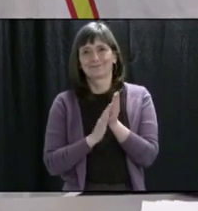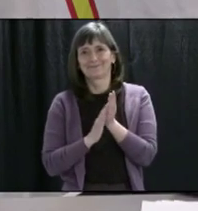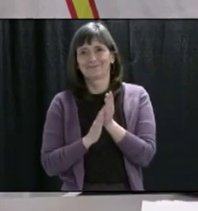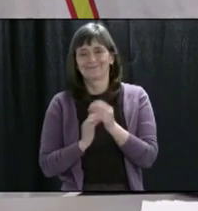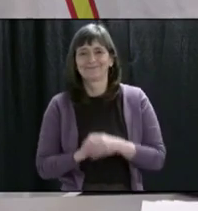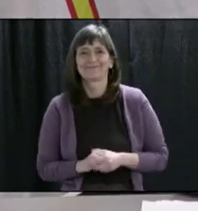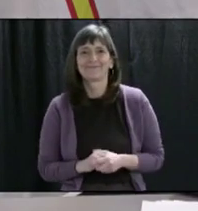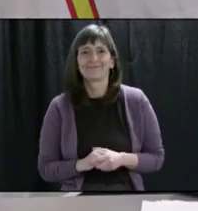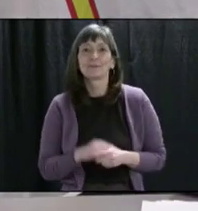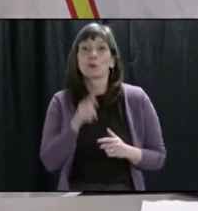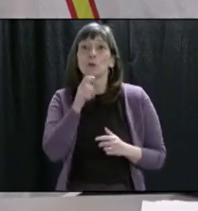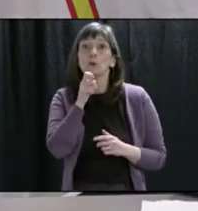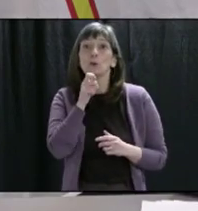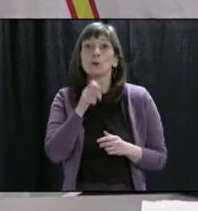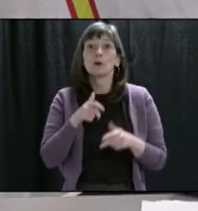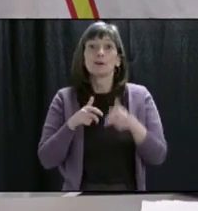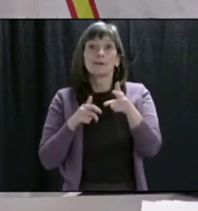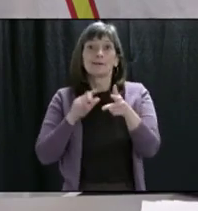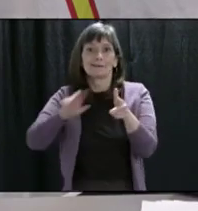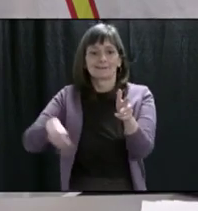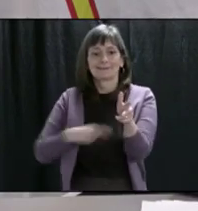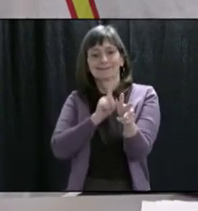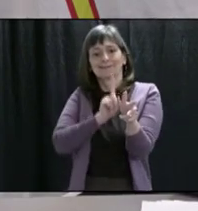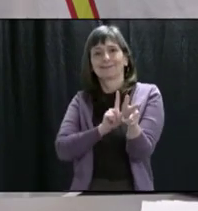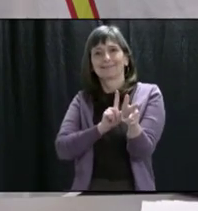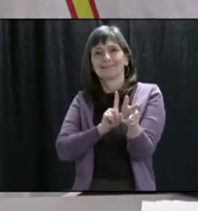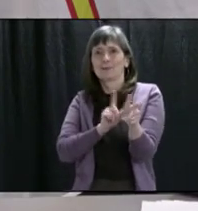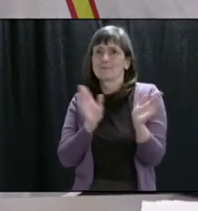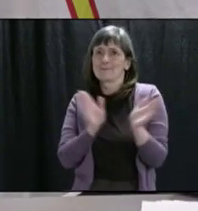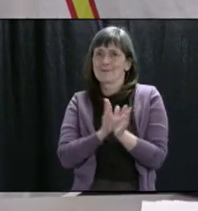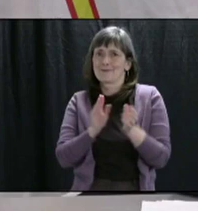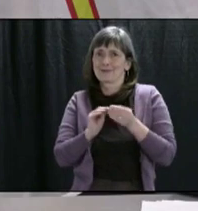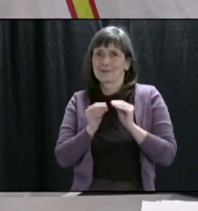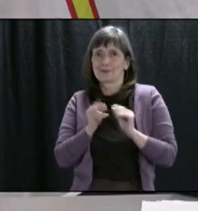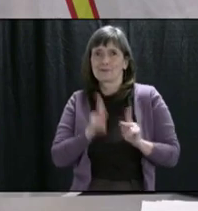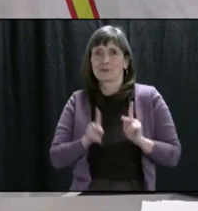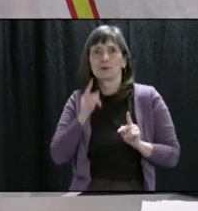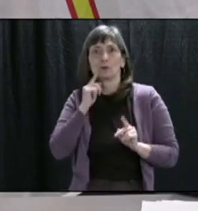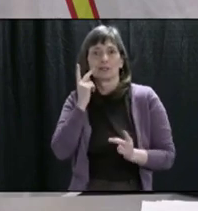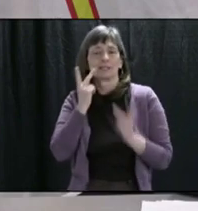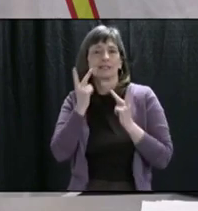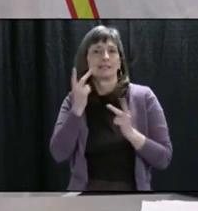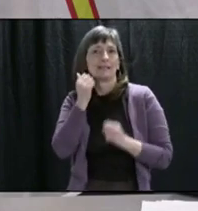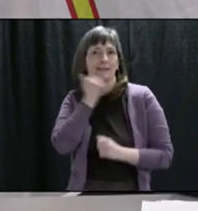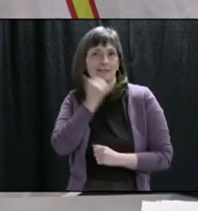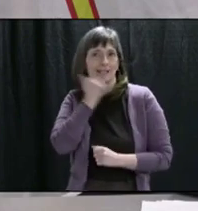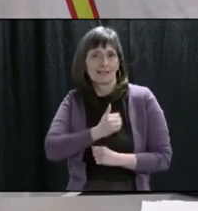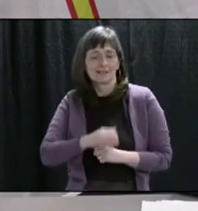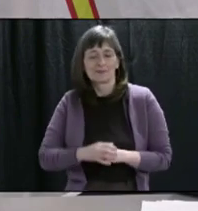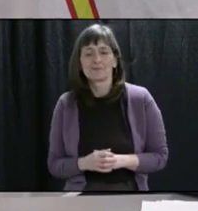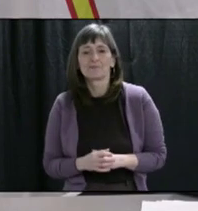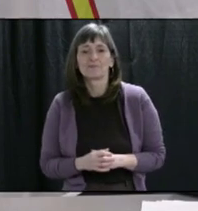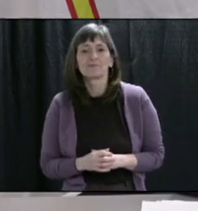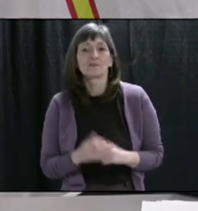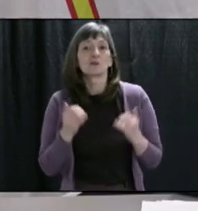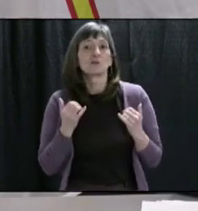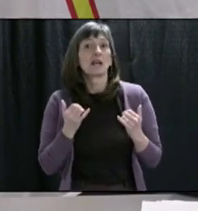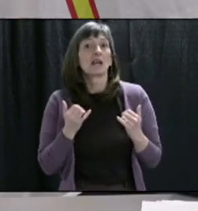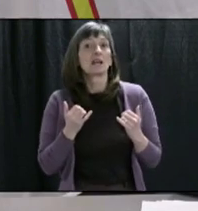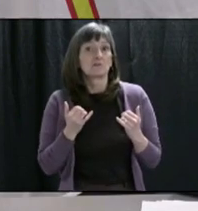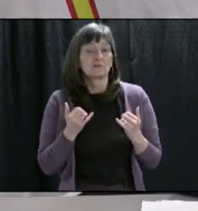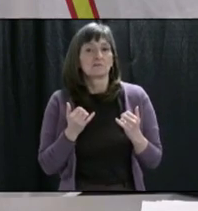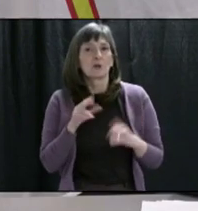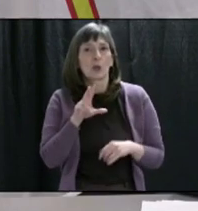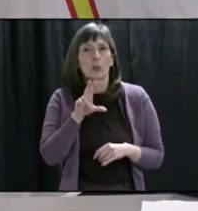These are the people behind the scenes, just a very small group, that make this happen every day. In fact, today marks